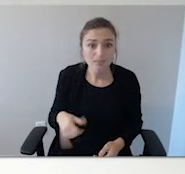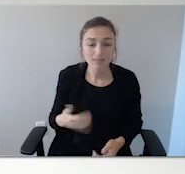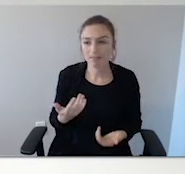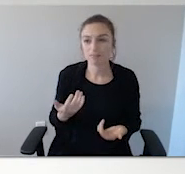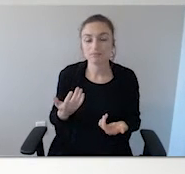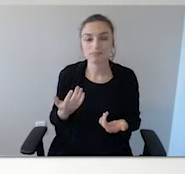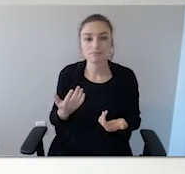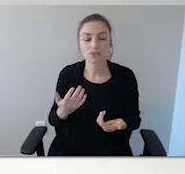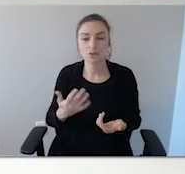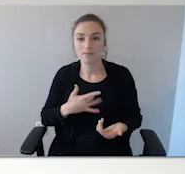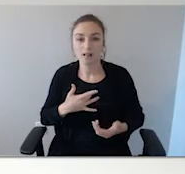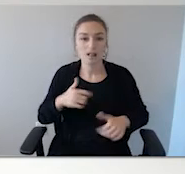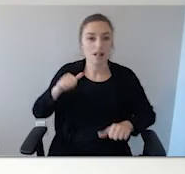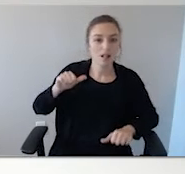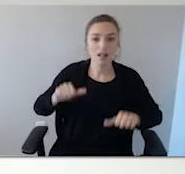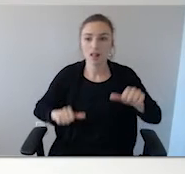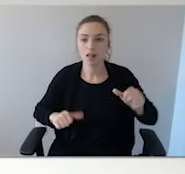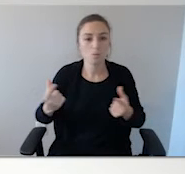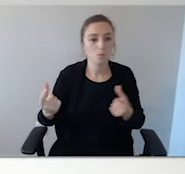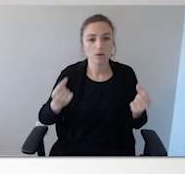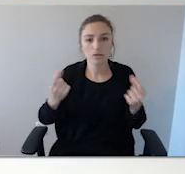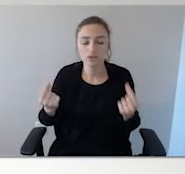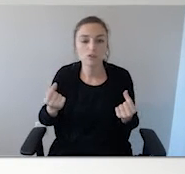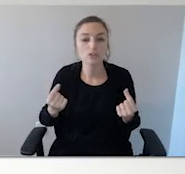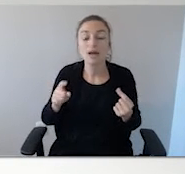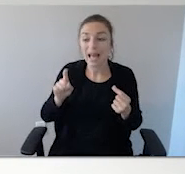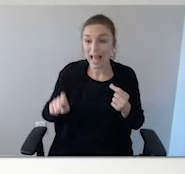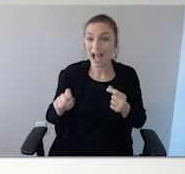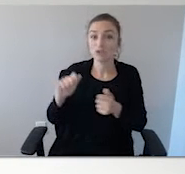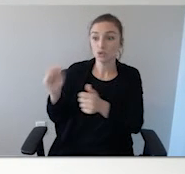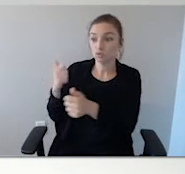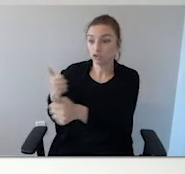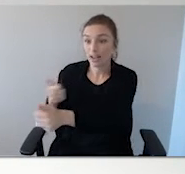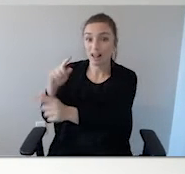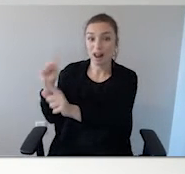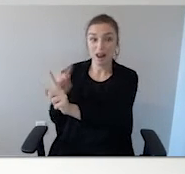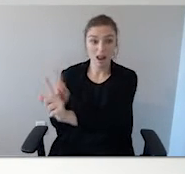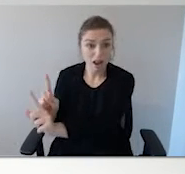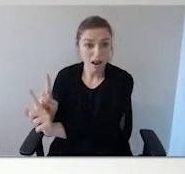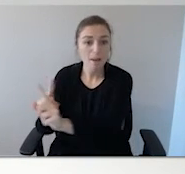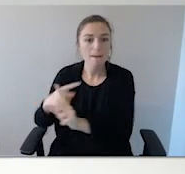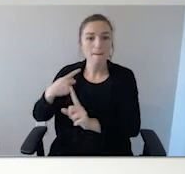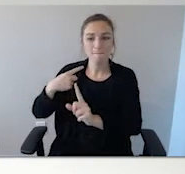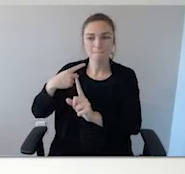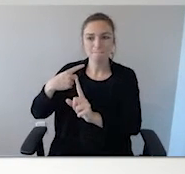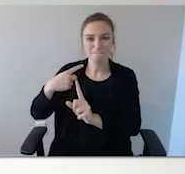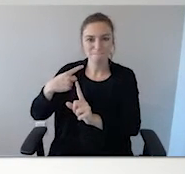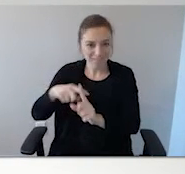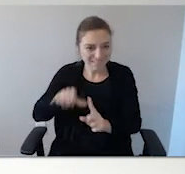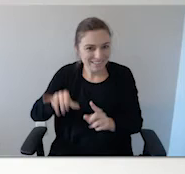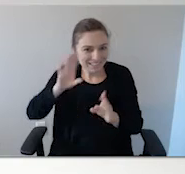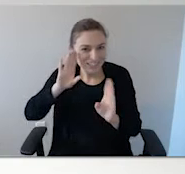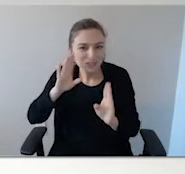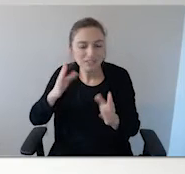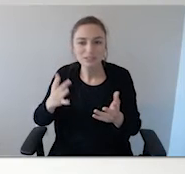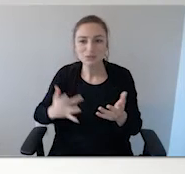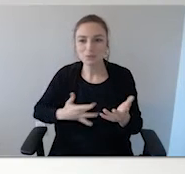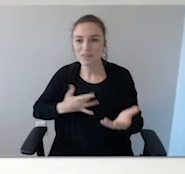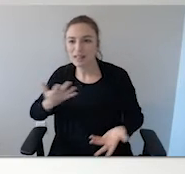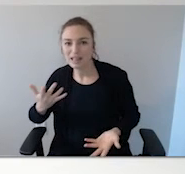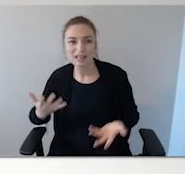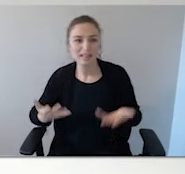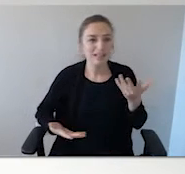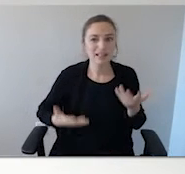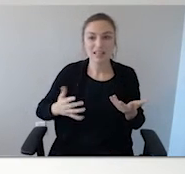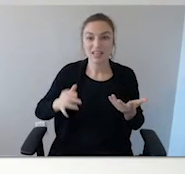that's, you're between a rock and a hard place with wandering and elopement. You have to chase them down because it's a safety issue, but you're also giving them attention. So,